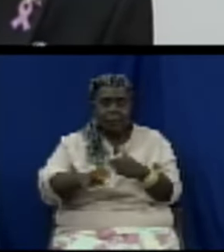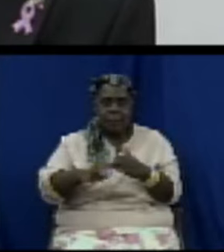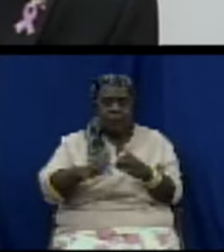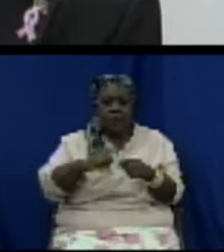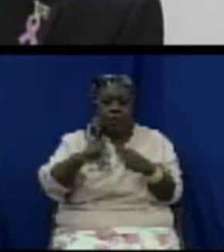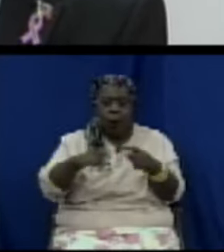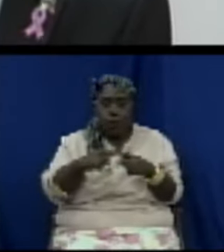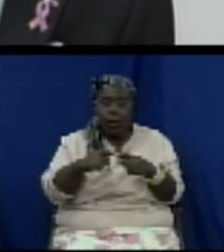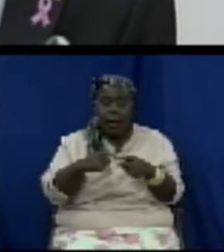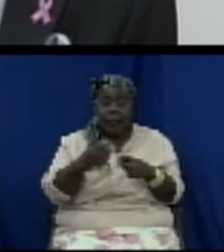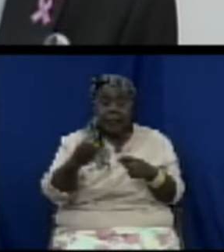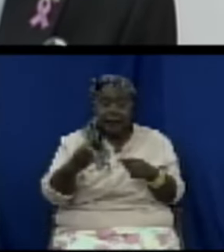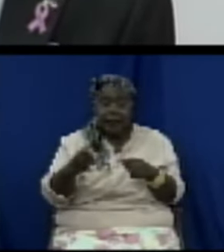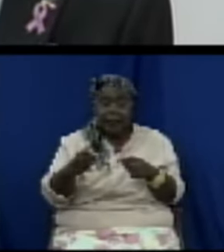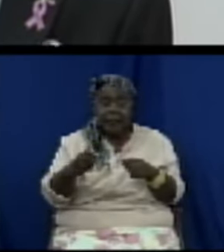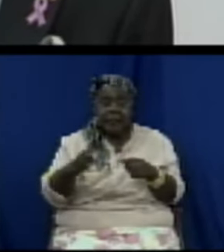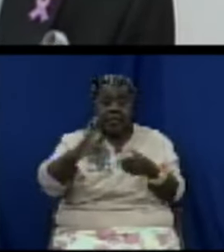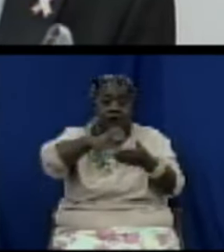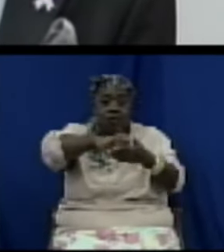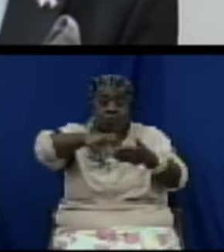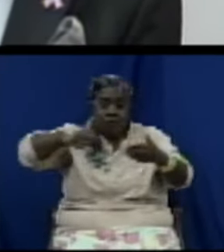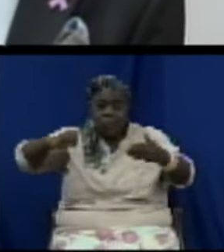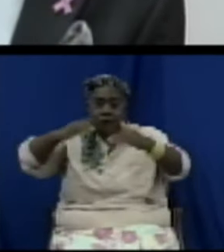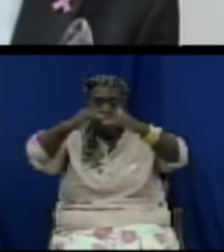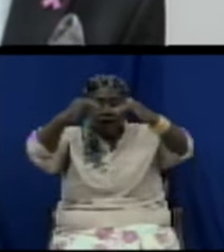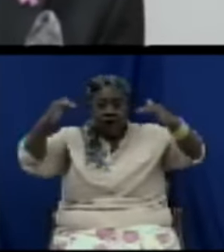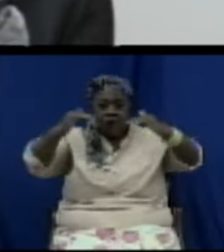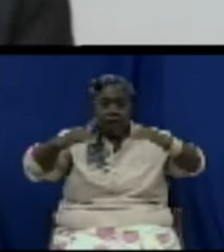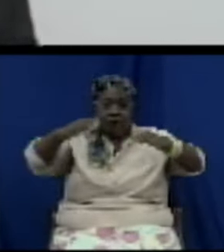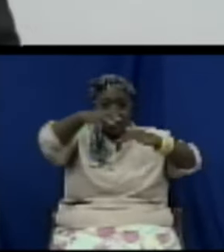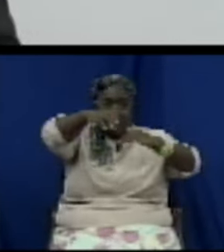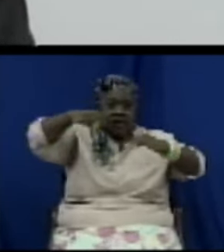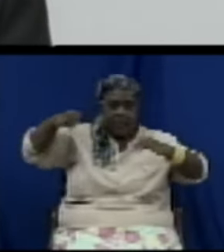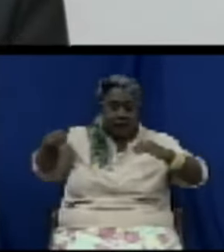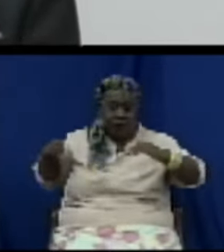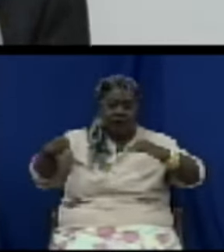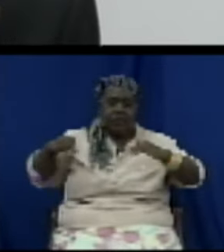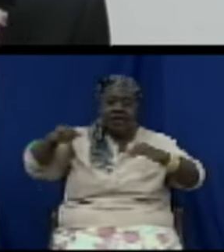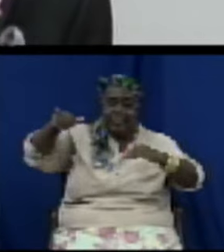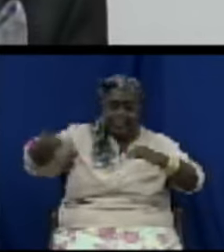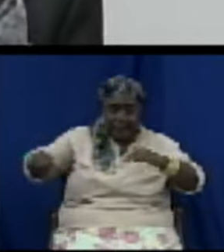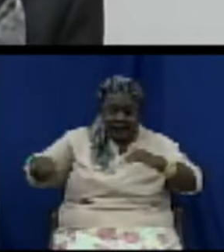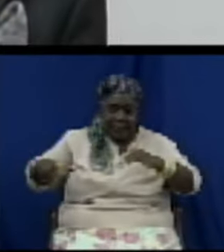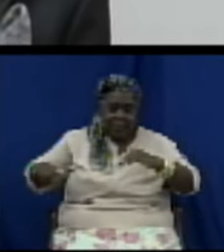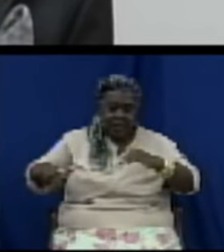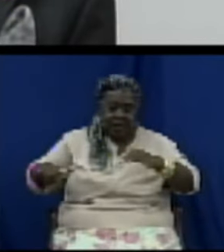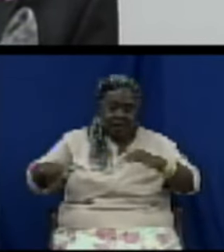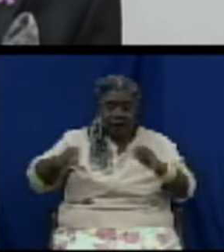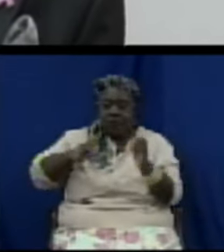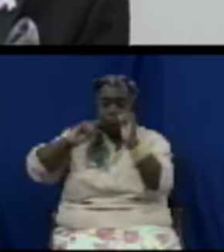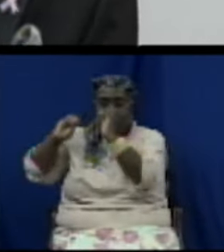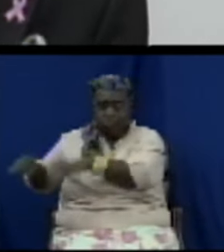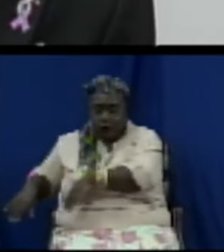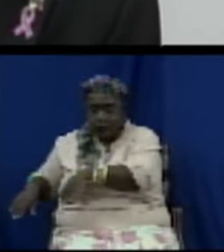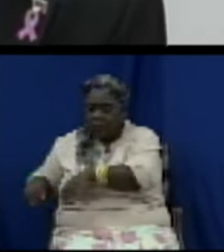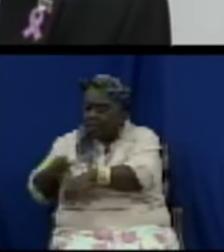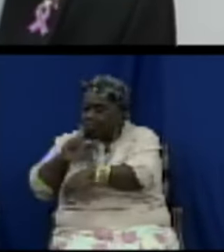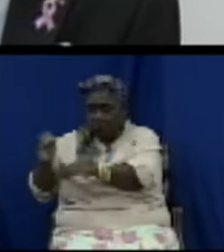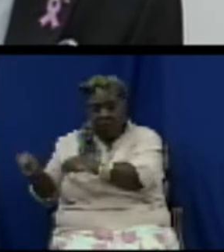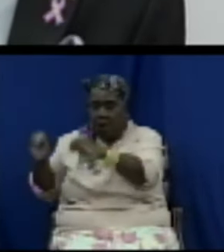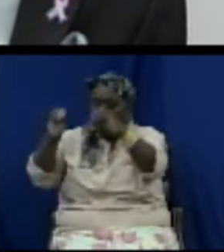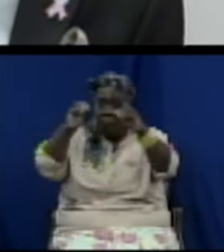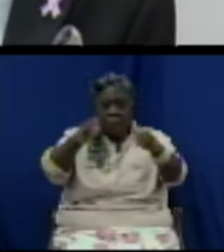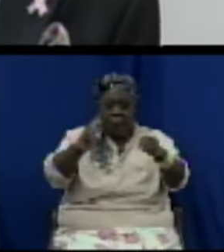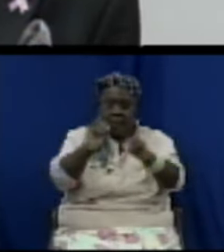defective goods are removed from the market they are removed another